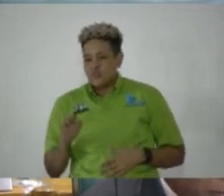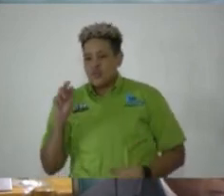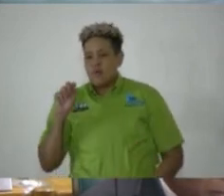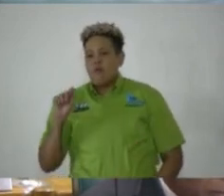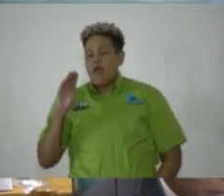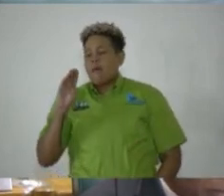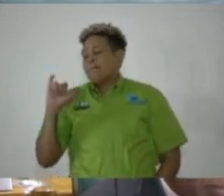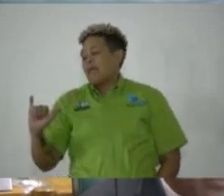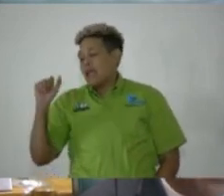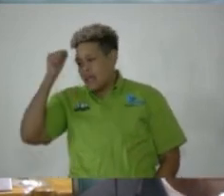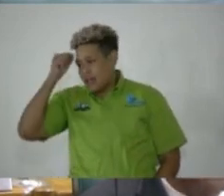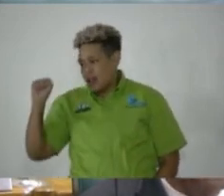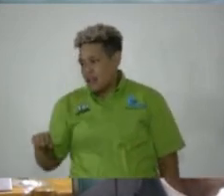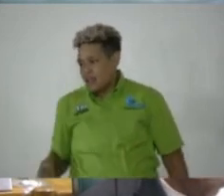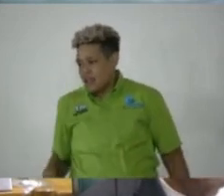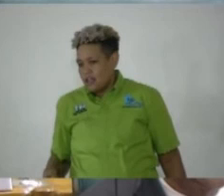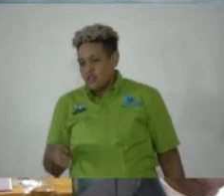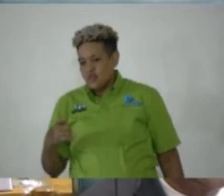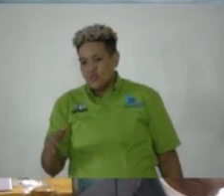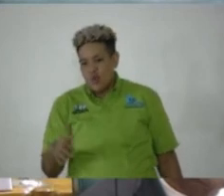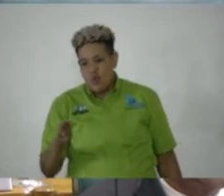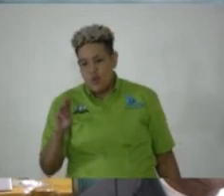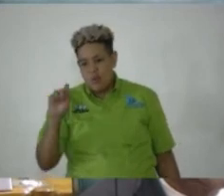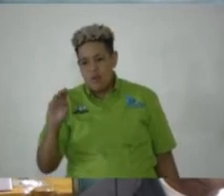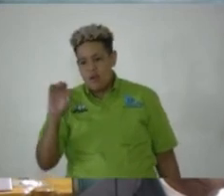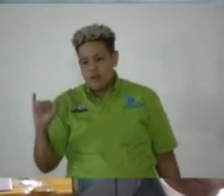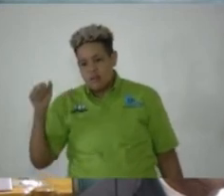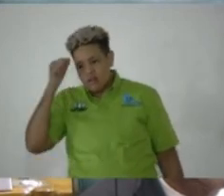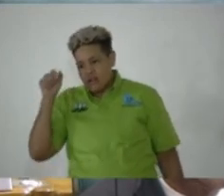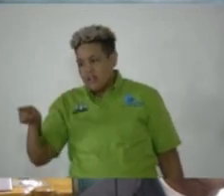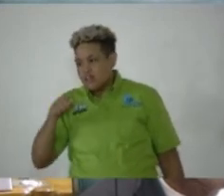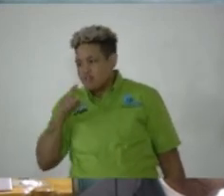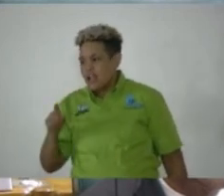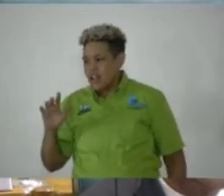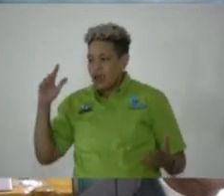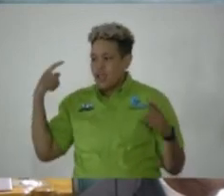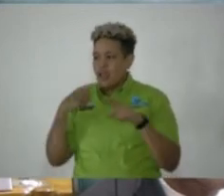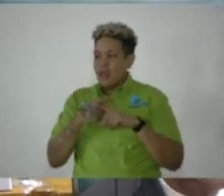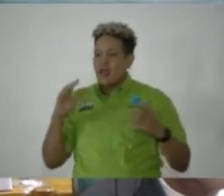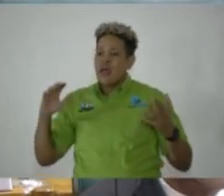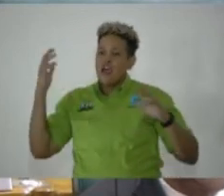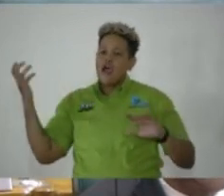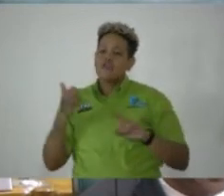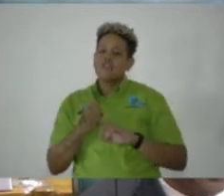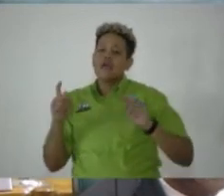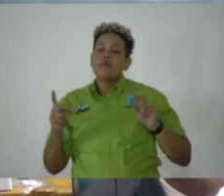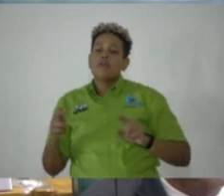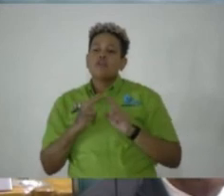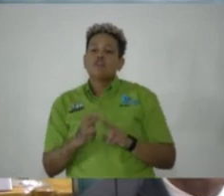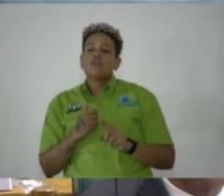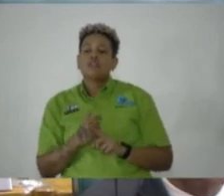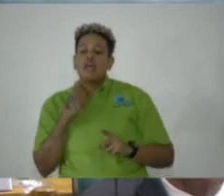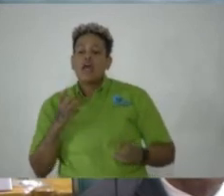Rebellion... Yeah, because it's controversial. It's controversial, because there are people who regard it as an